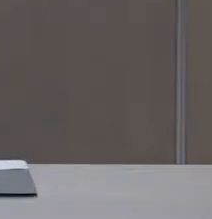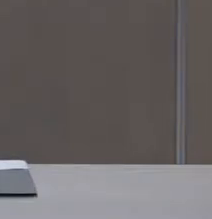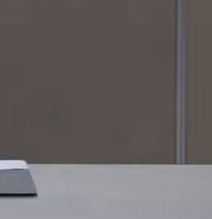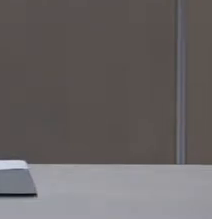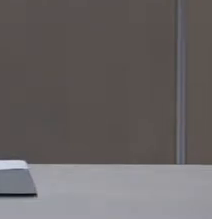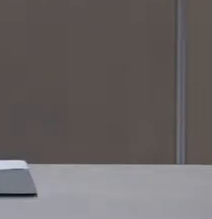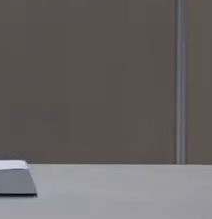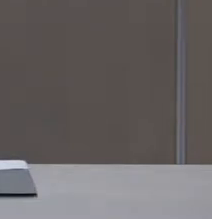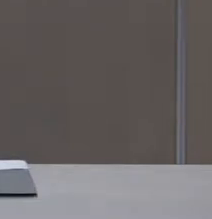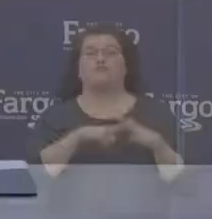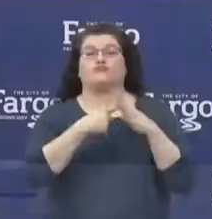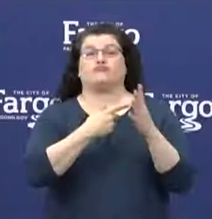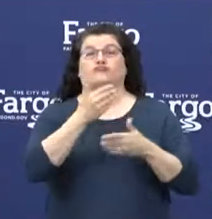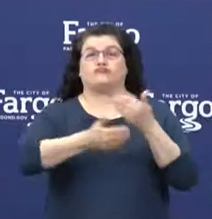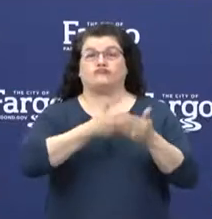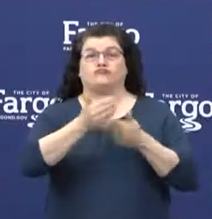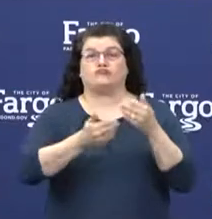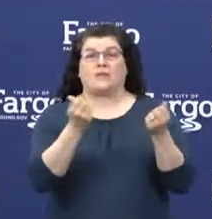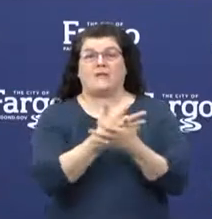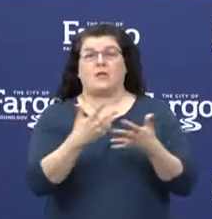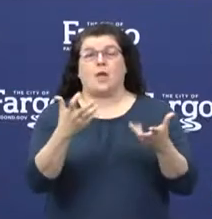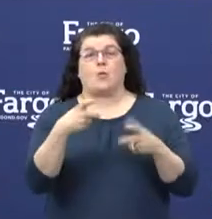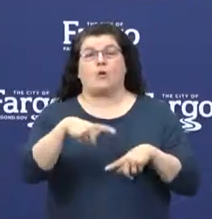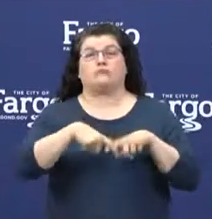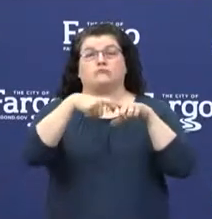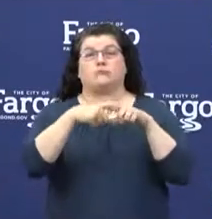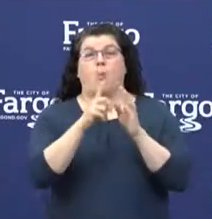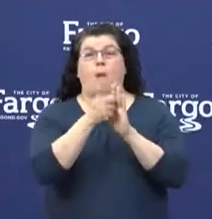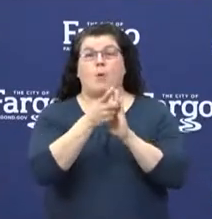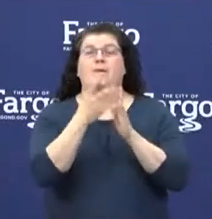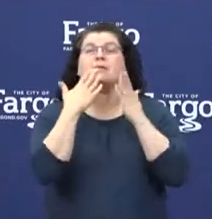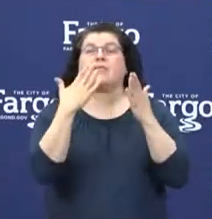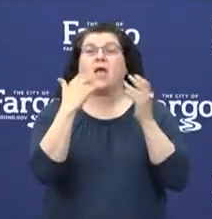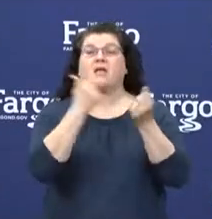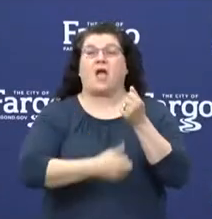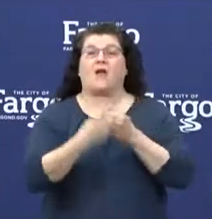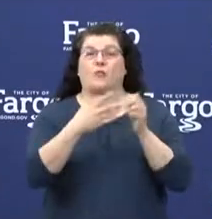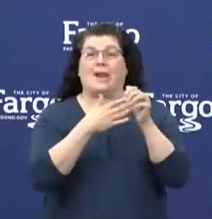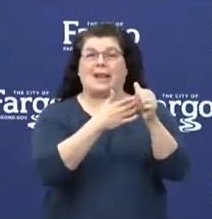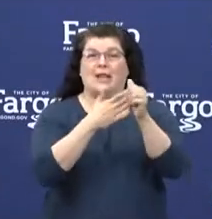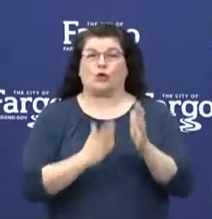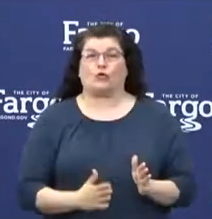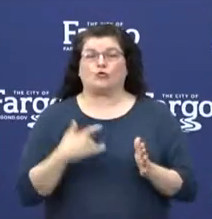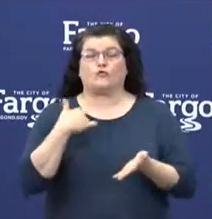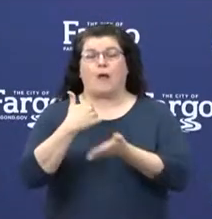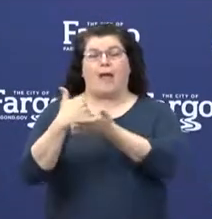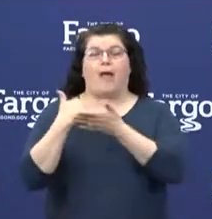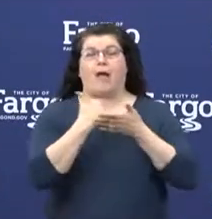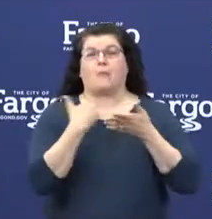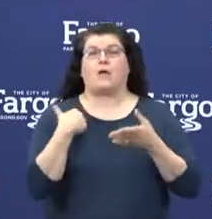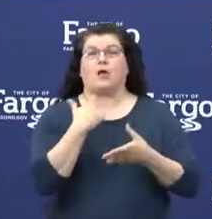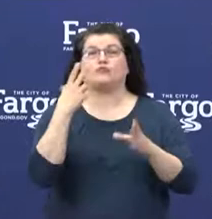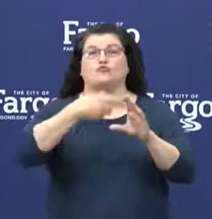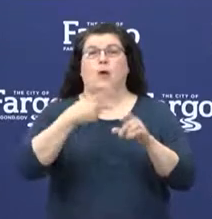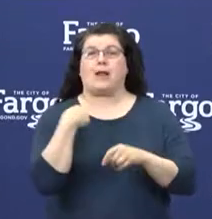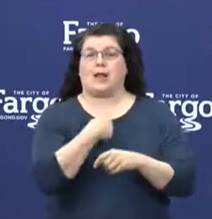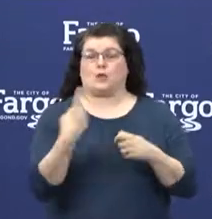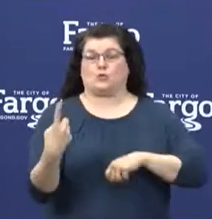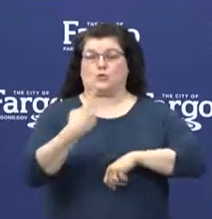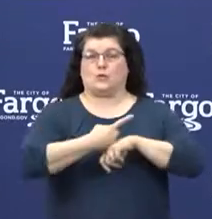recently, I want to take a moment to thank all our local leaders and healthcare experts for joining the briefing virtually today.